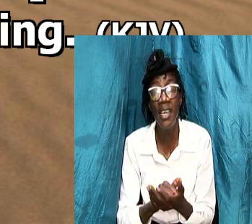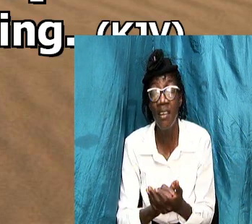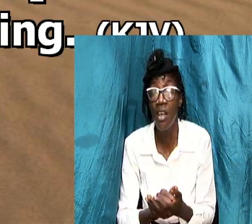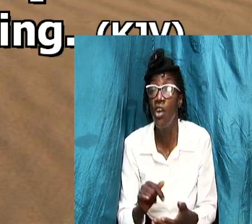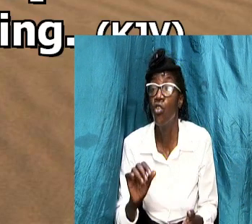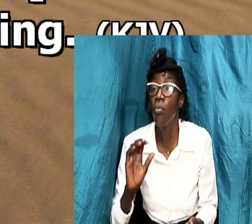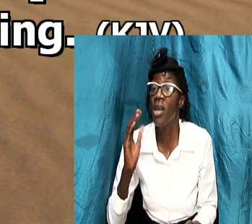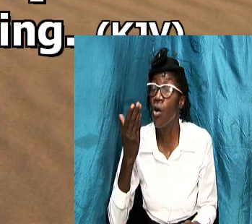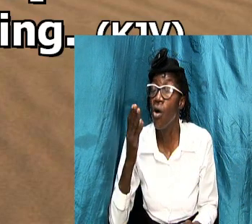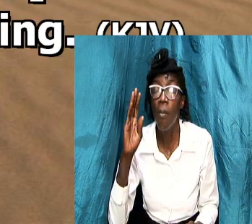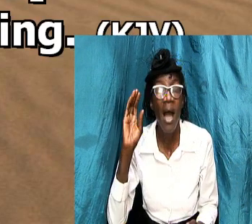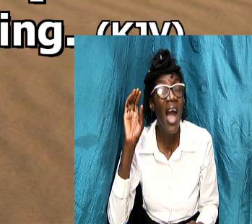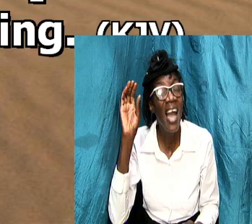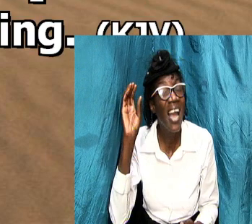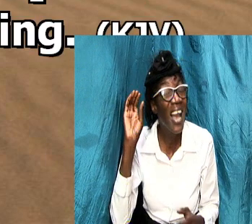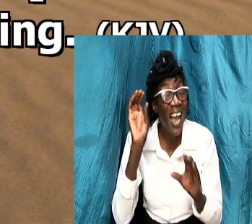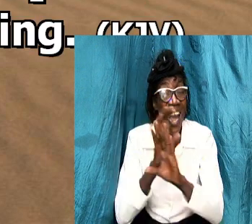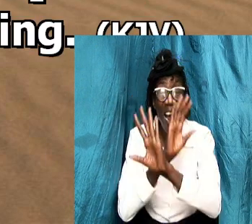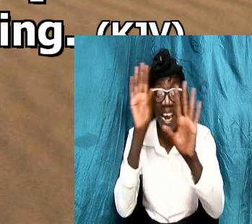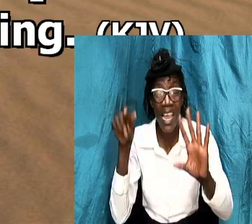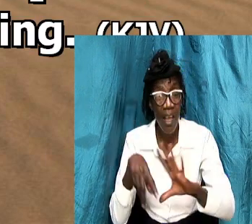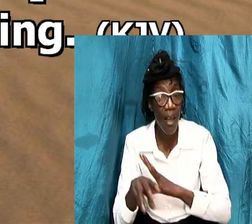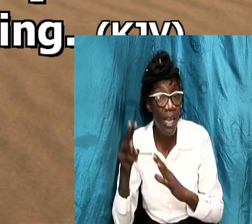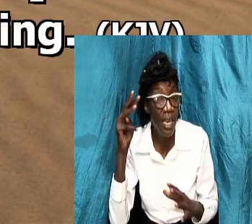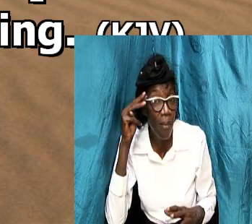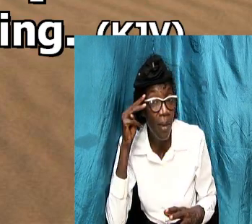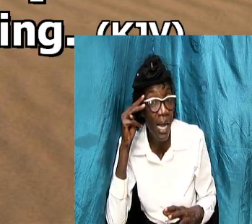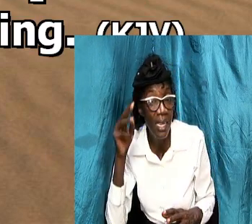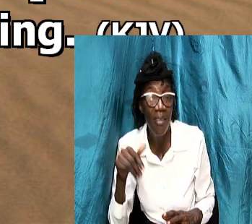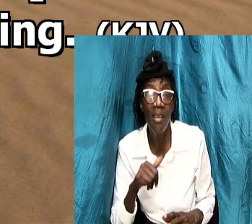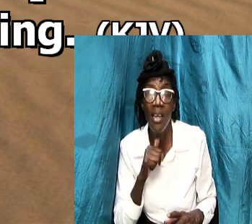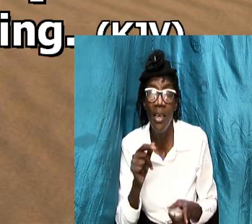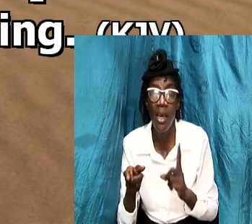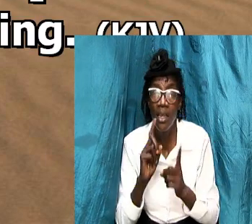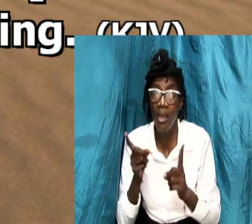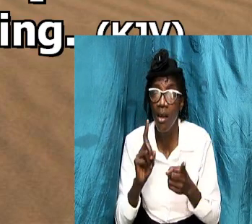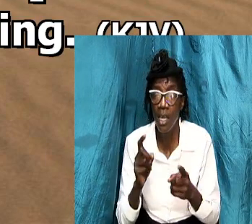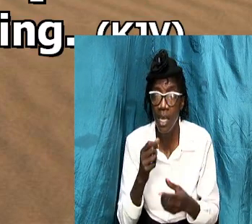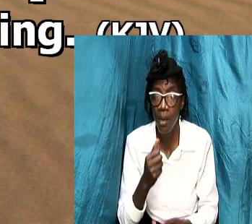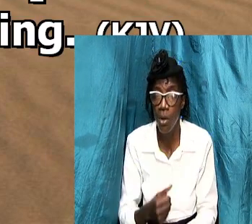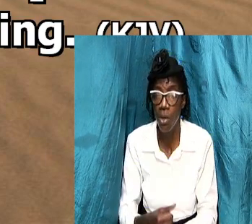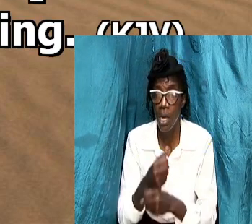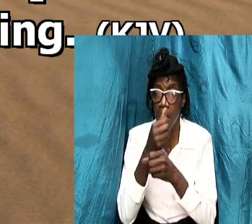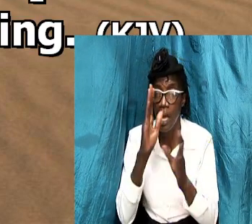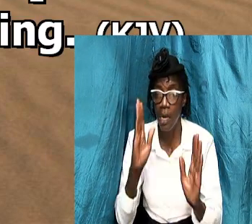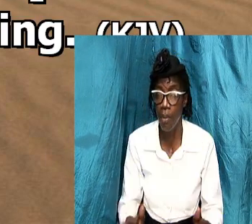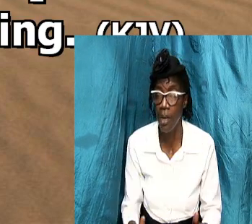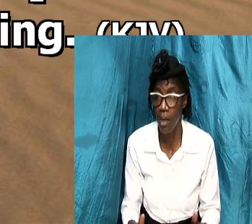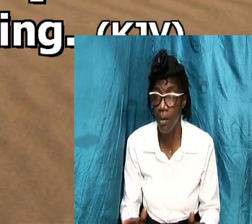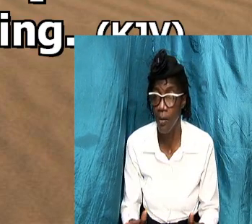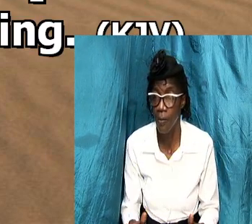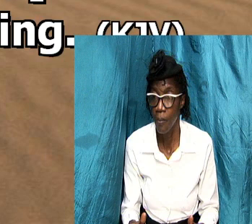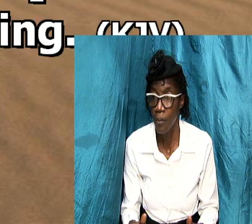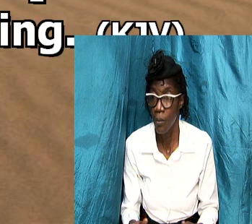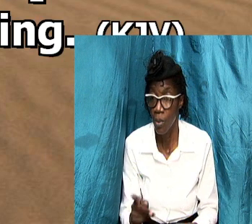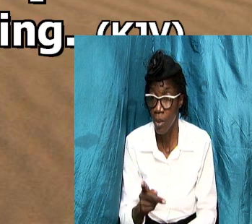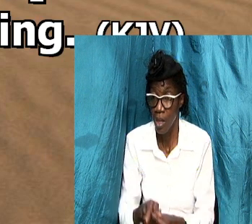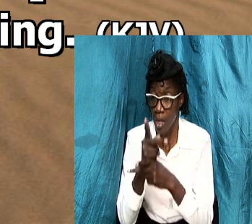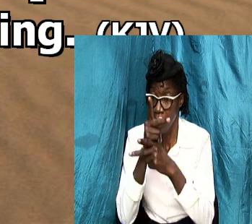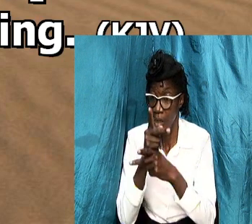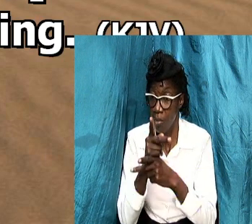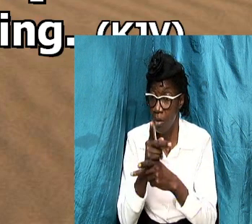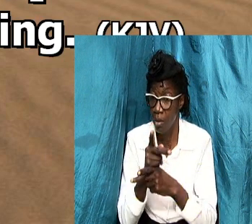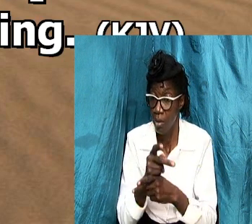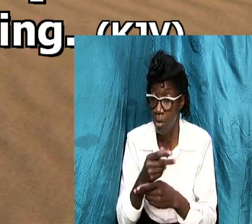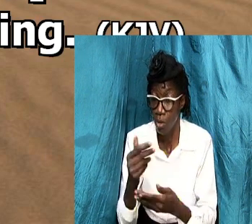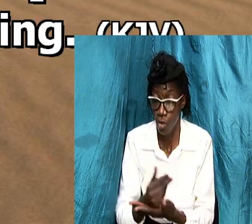clear in our minds that we are not talking about a helper which is somebody who does things for us